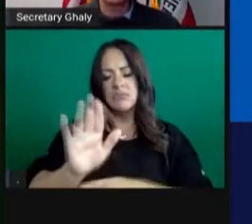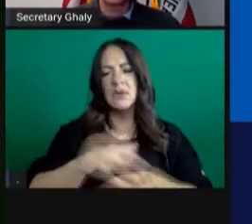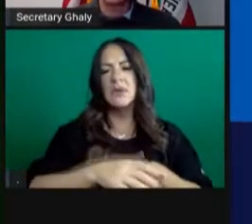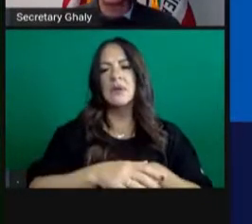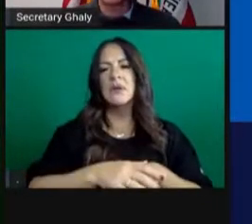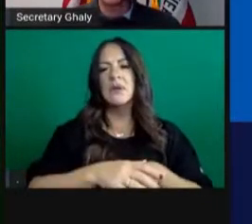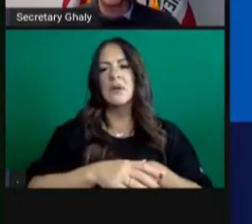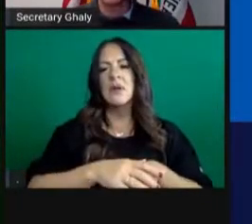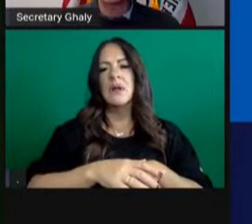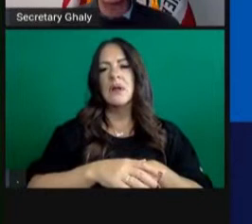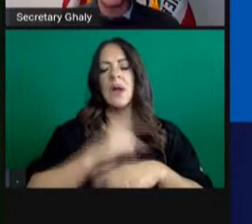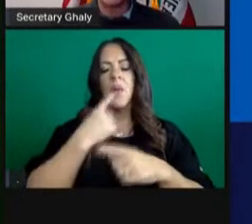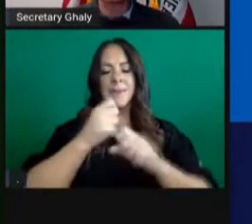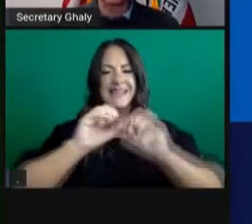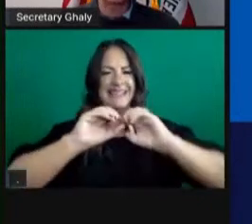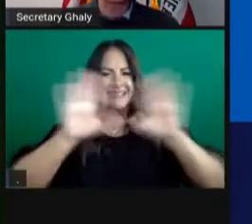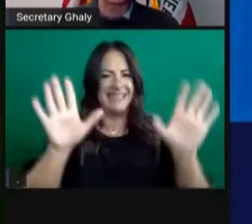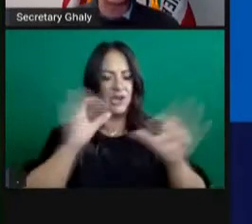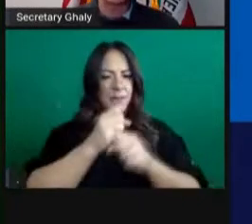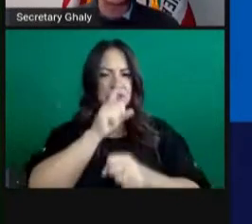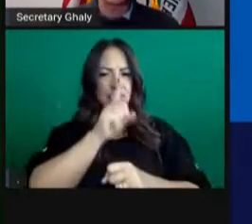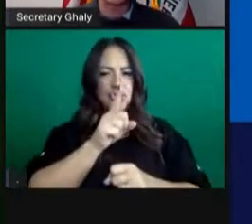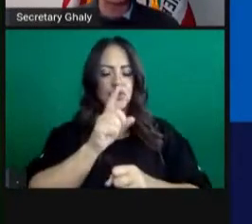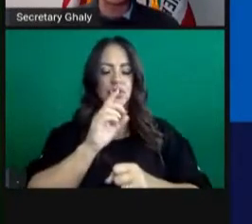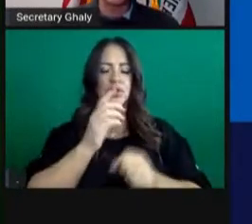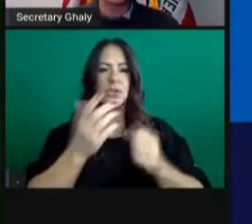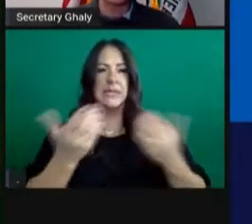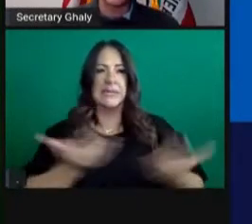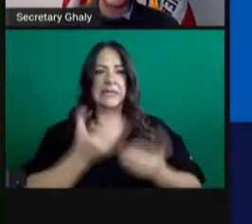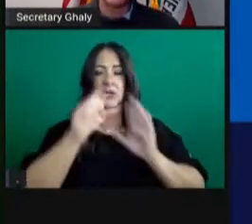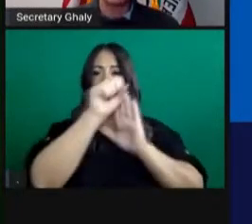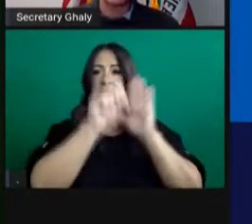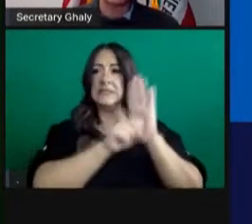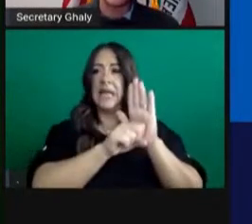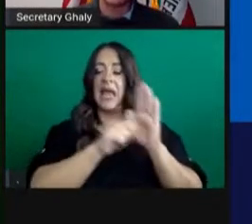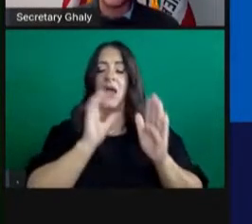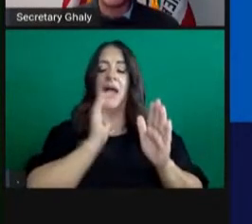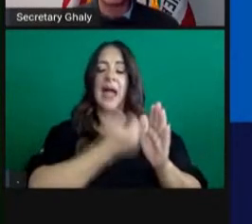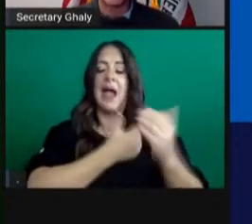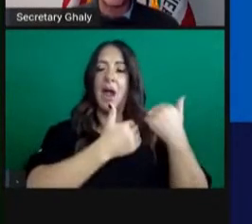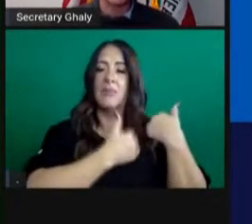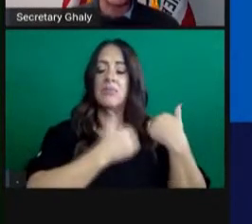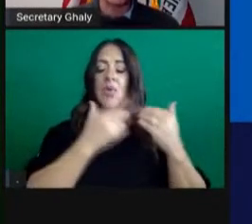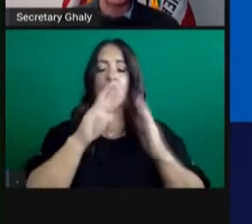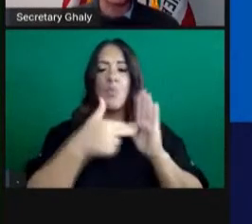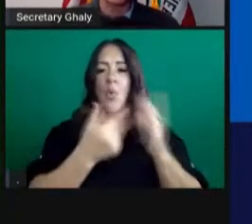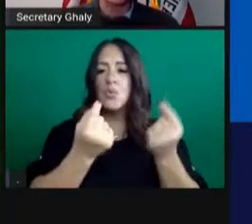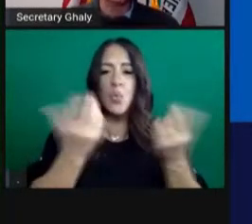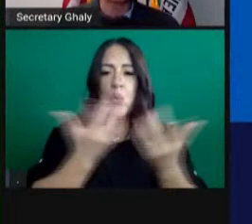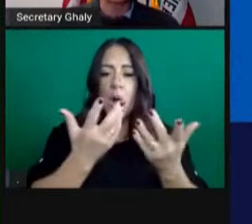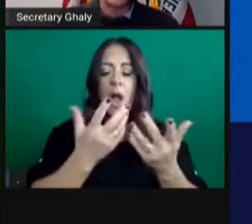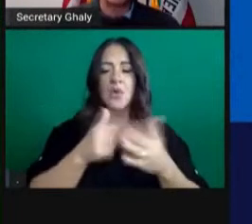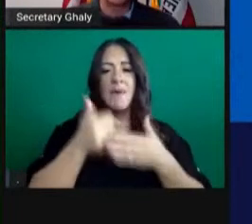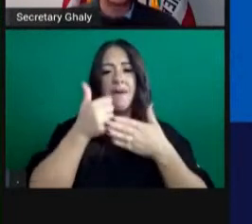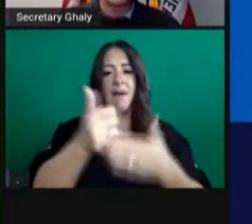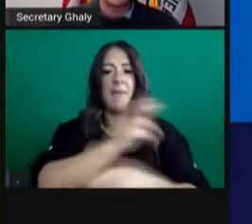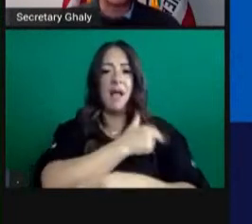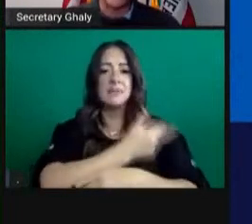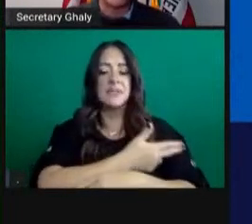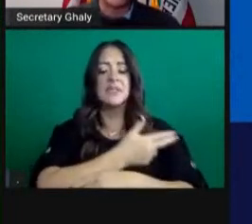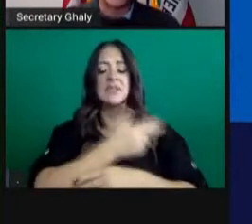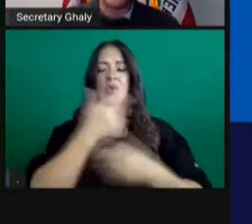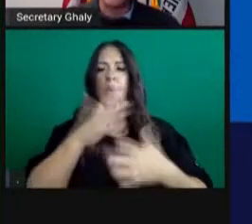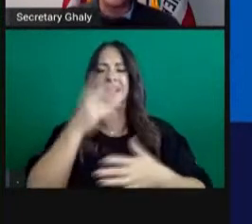but just to be clear, our role, the state's role in crisis care is to help hospitals prevent